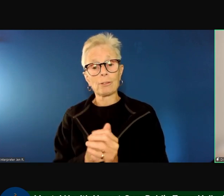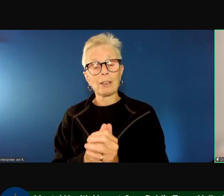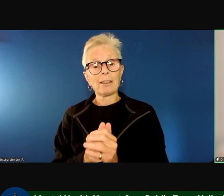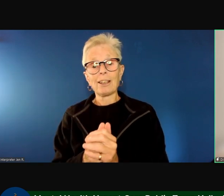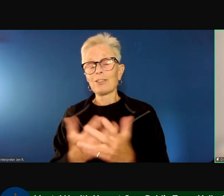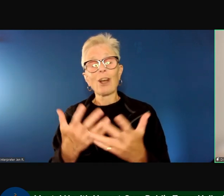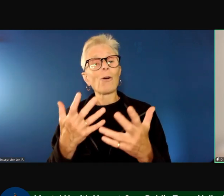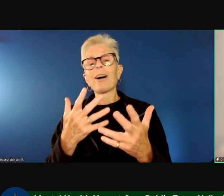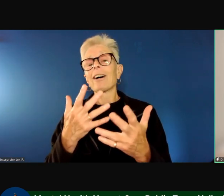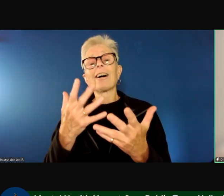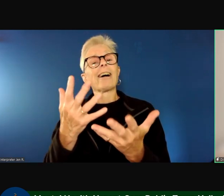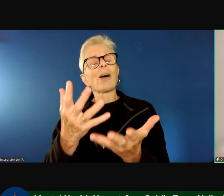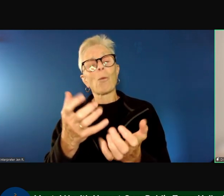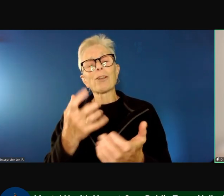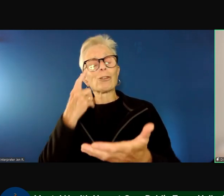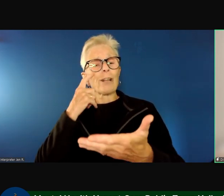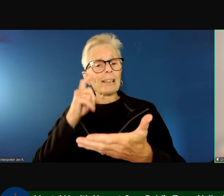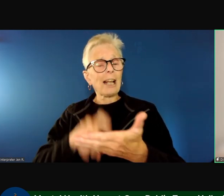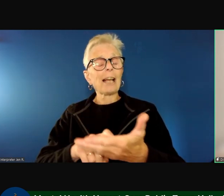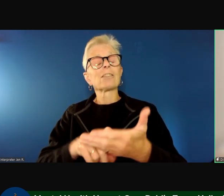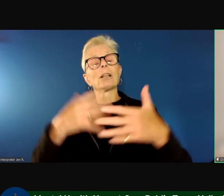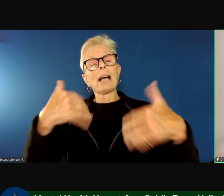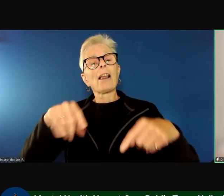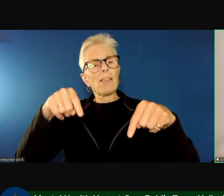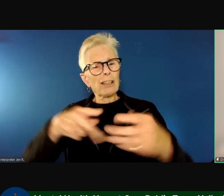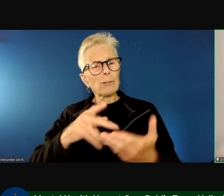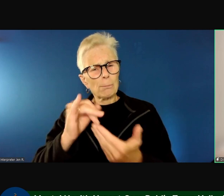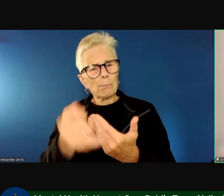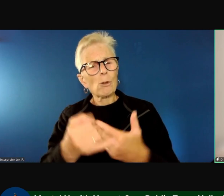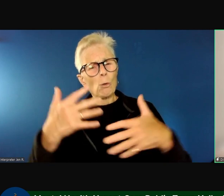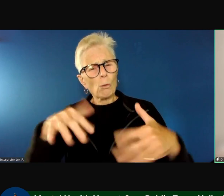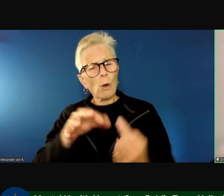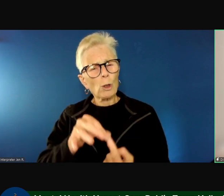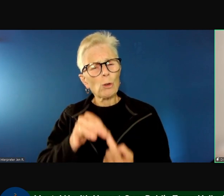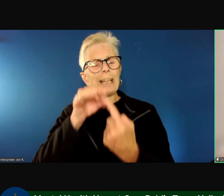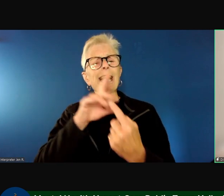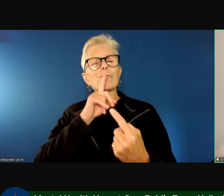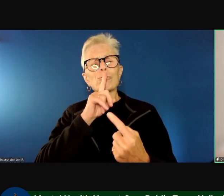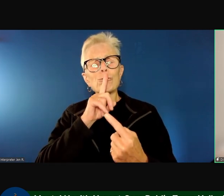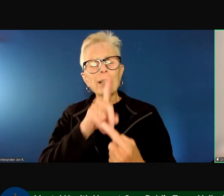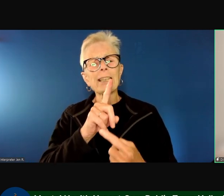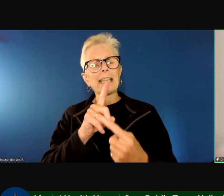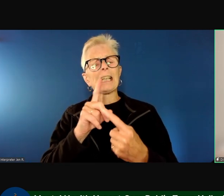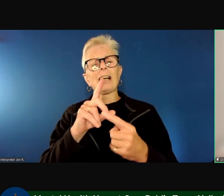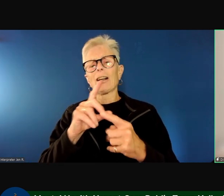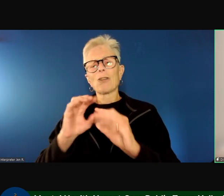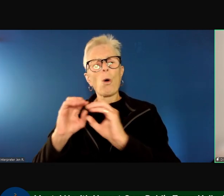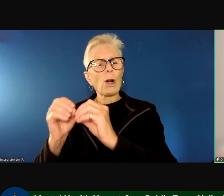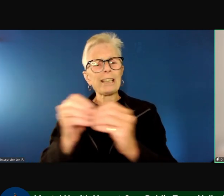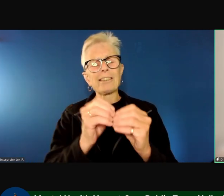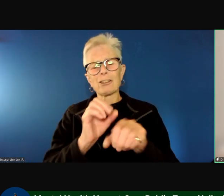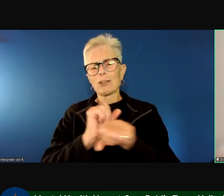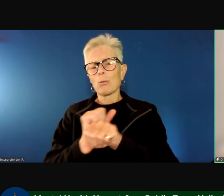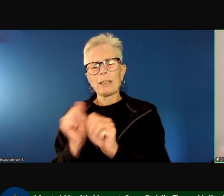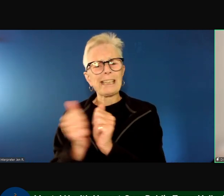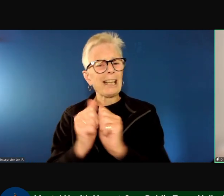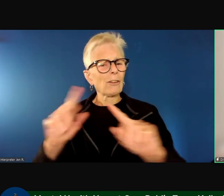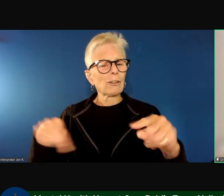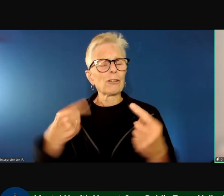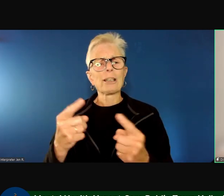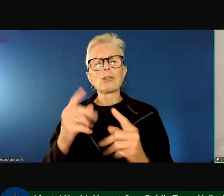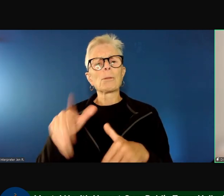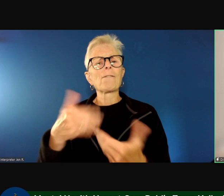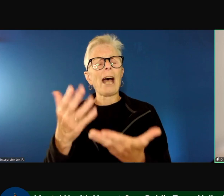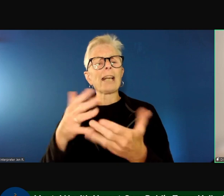just wanted to call attention to the uniqueness and truly collaborative approach that we're all taking to provide the solo care.